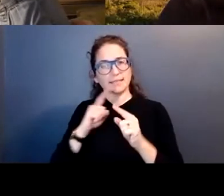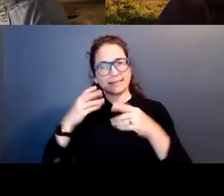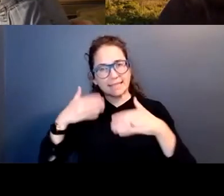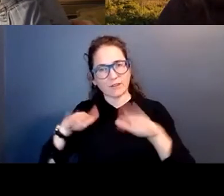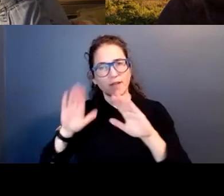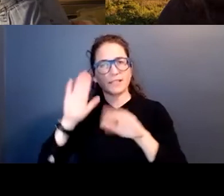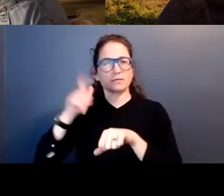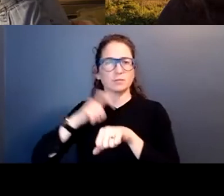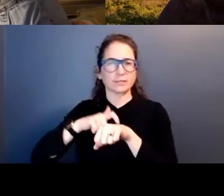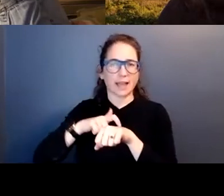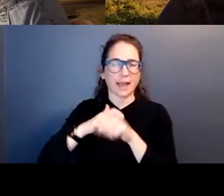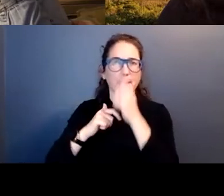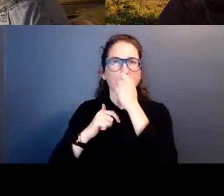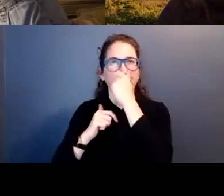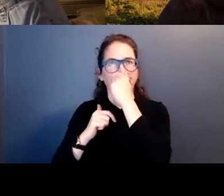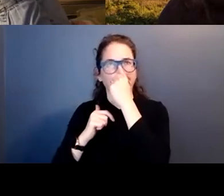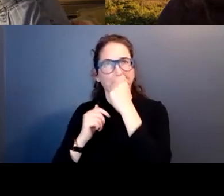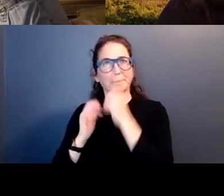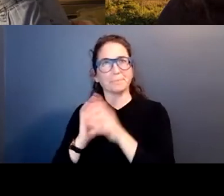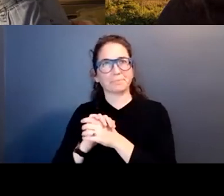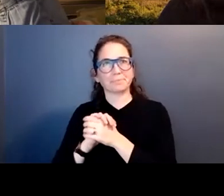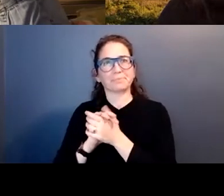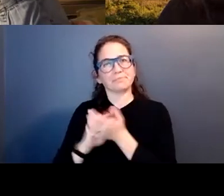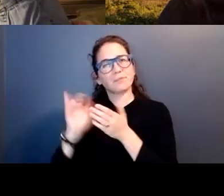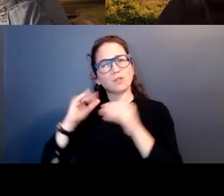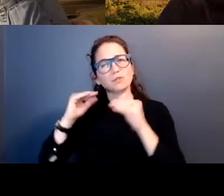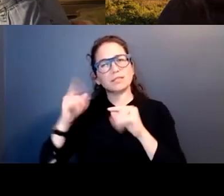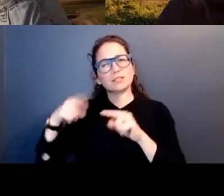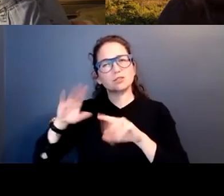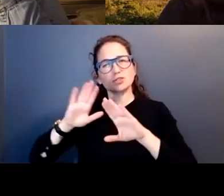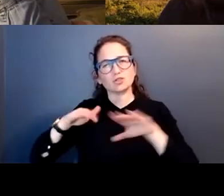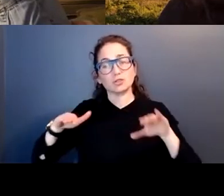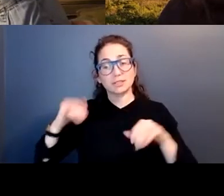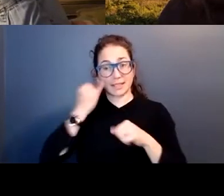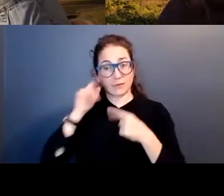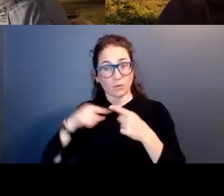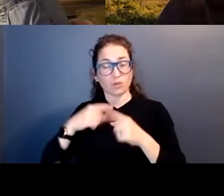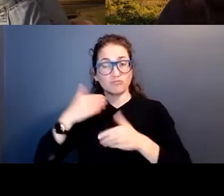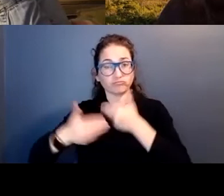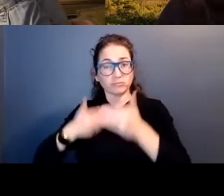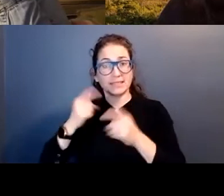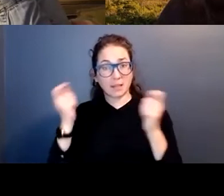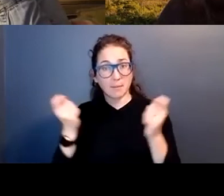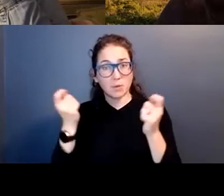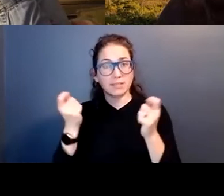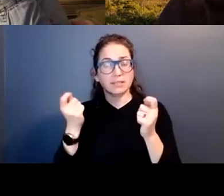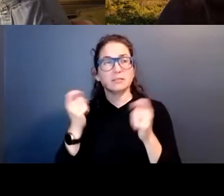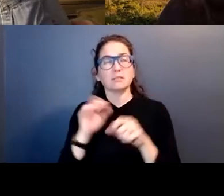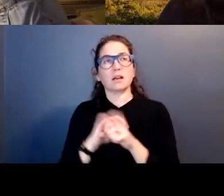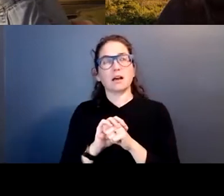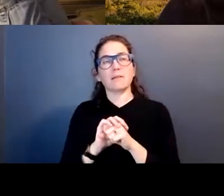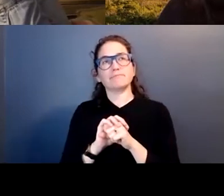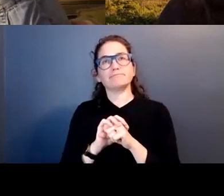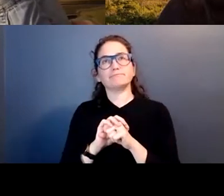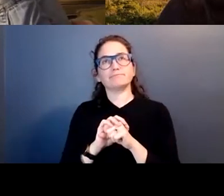time and, and, um, teach the children that if, when you go through these ceremonies, it's, it's a